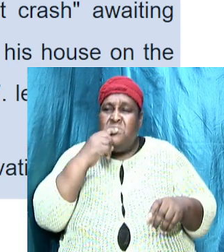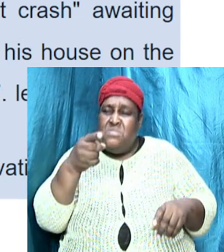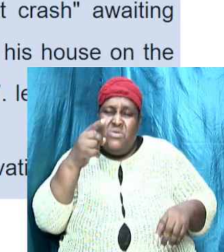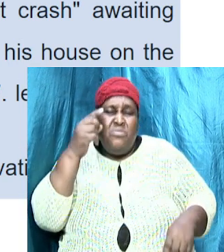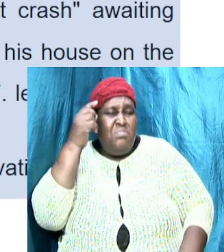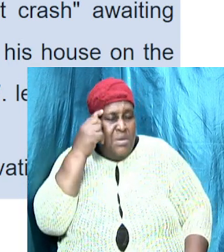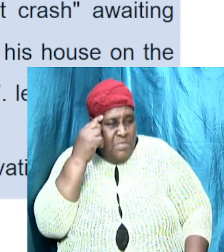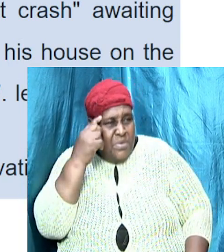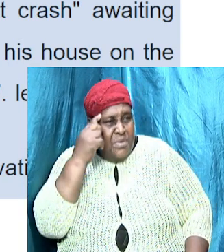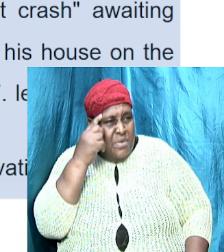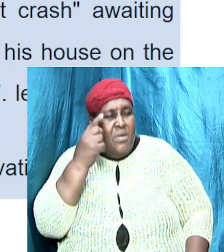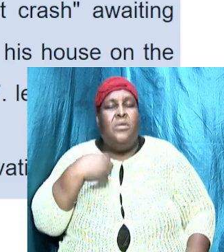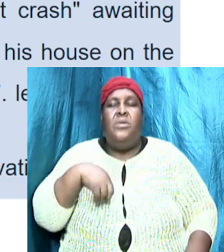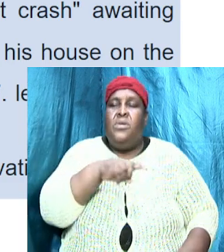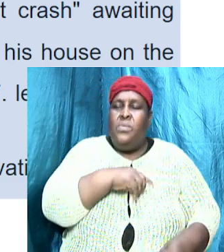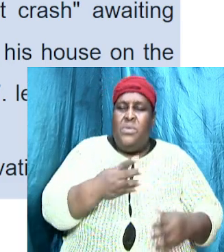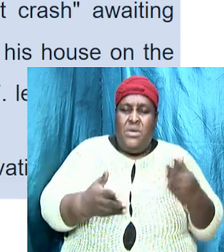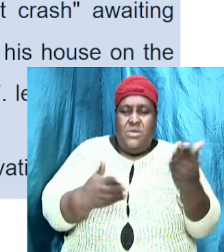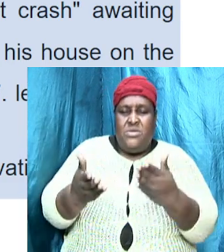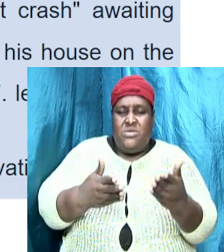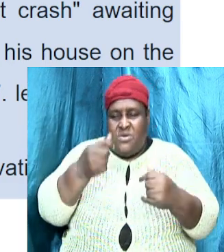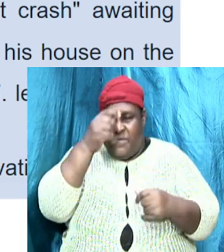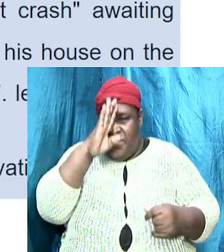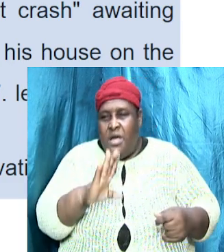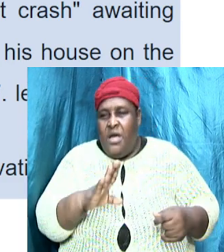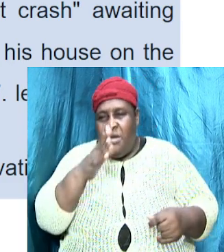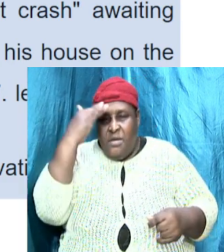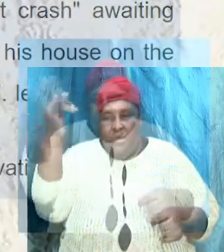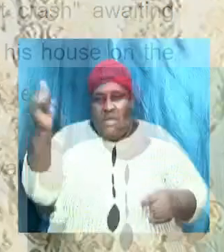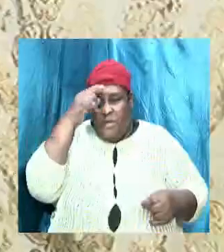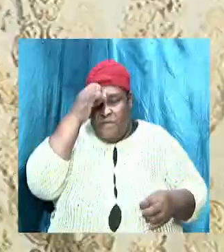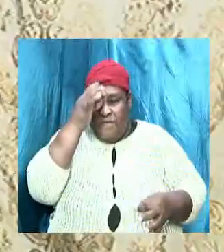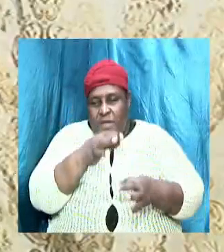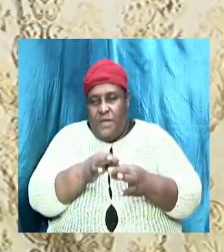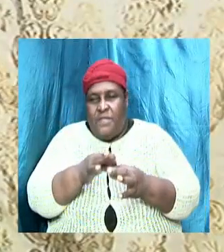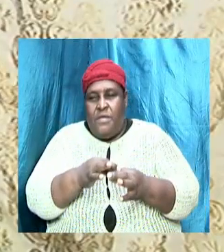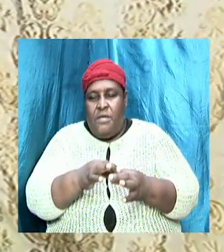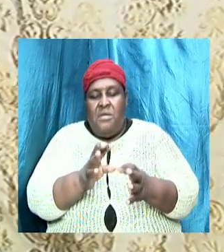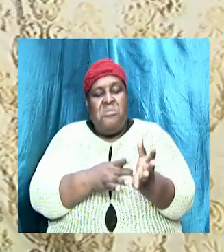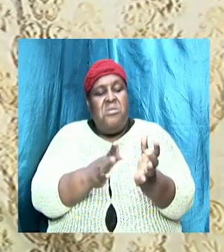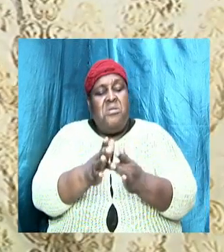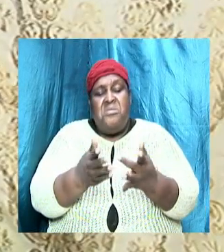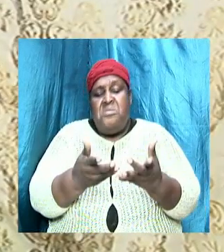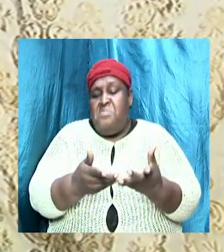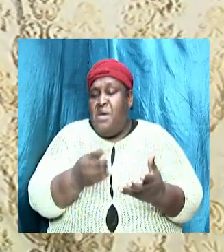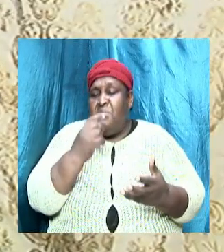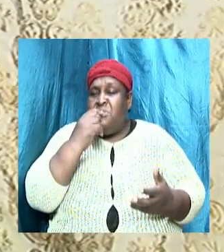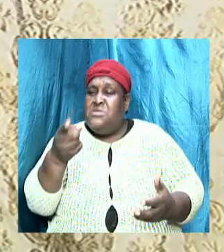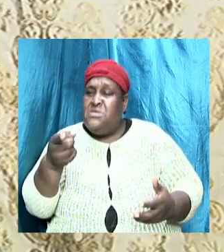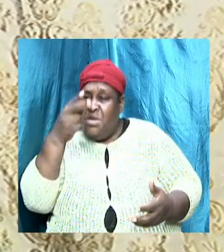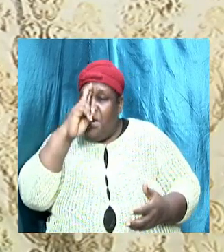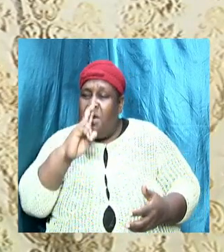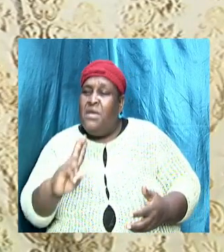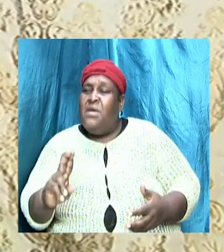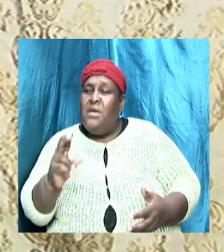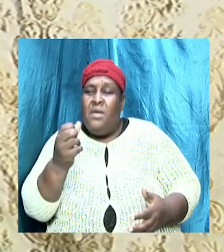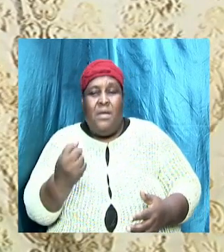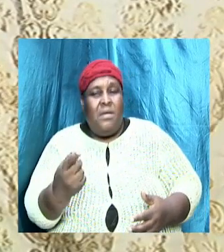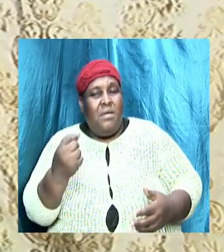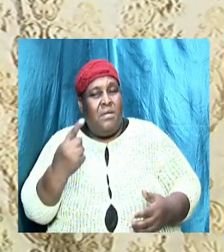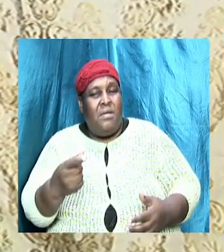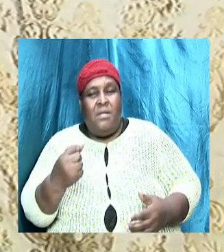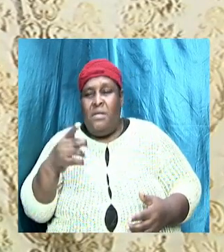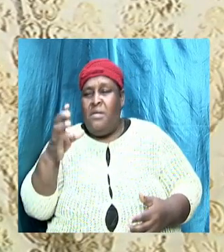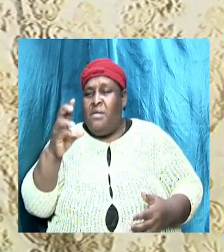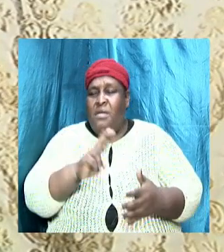that we serve God by faith. The Bible says in Hebrews 11, verses 6,